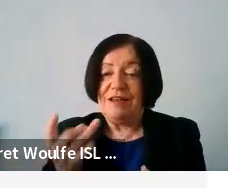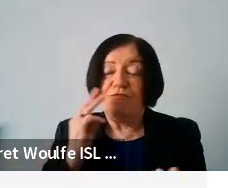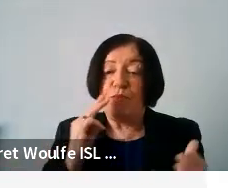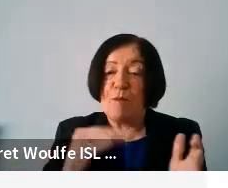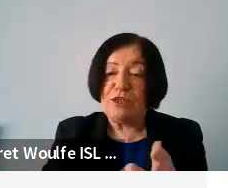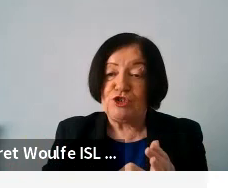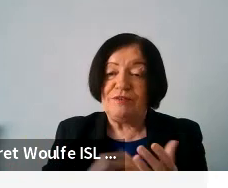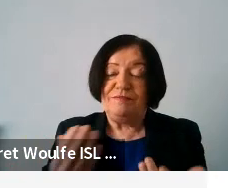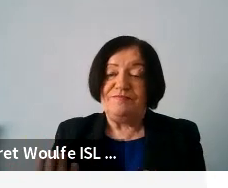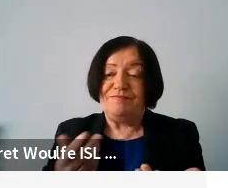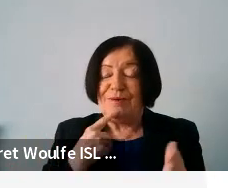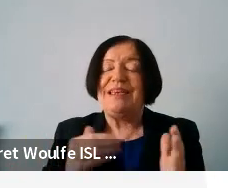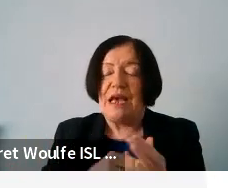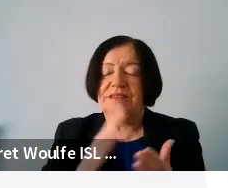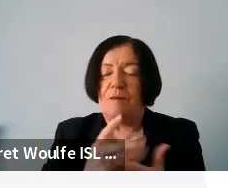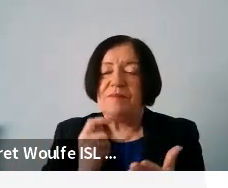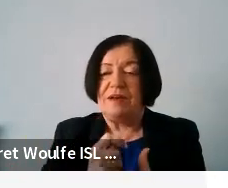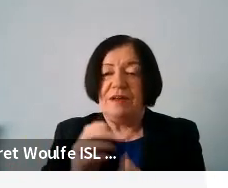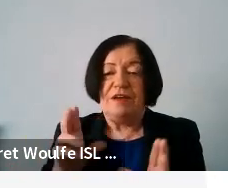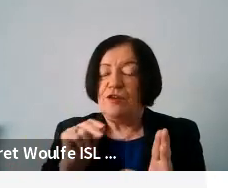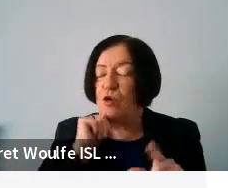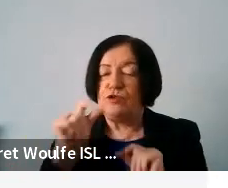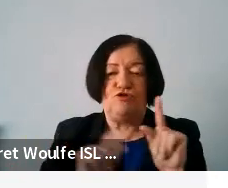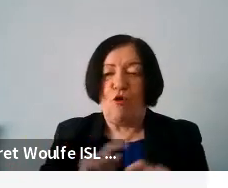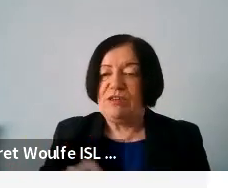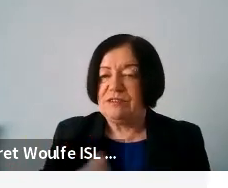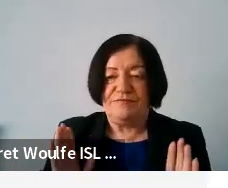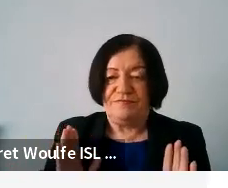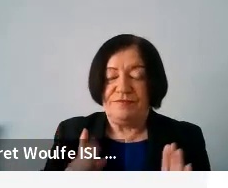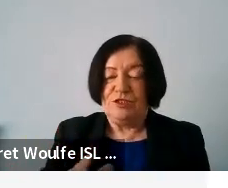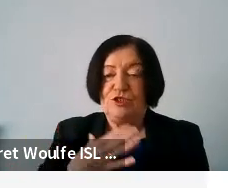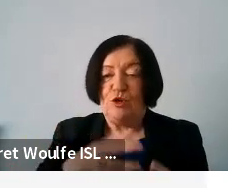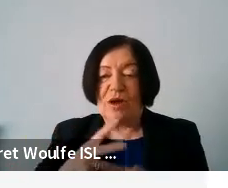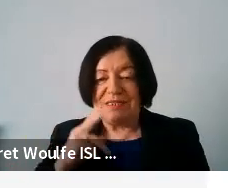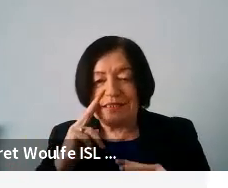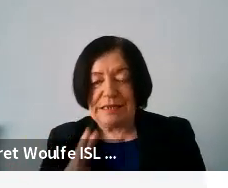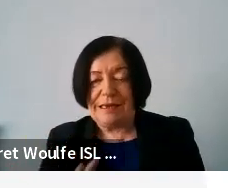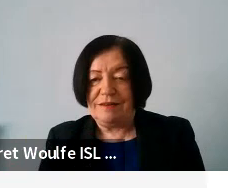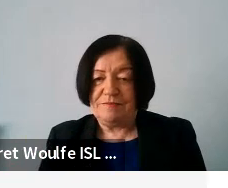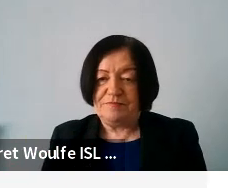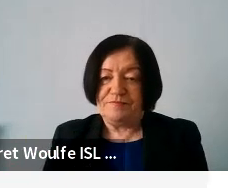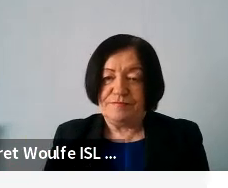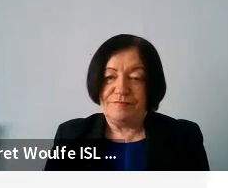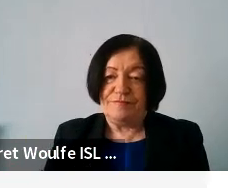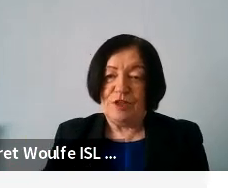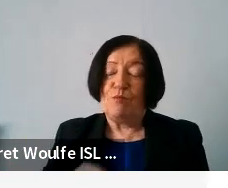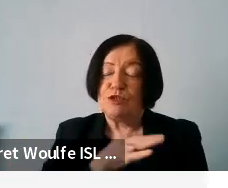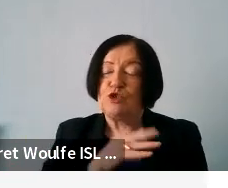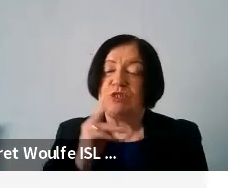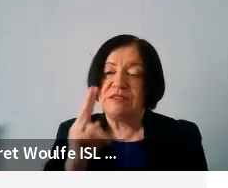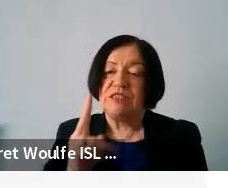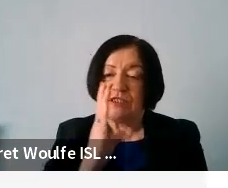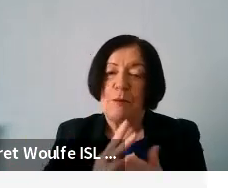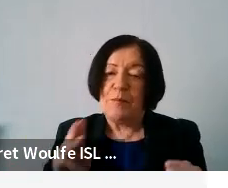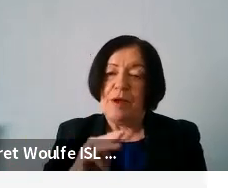to do, but yeah, sometimes there's just no choice and you just want to see it. But it is good to see that some